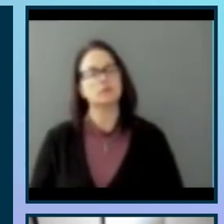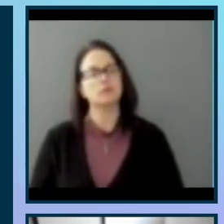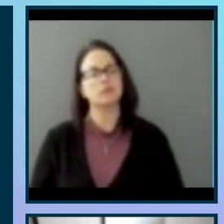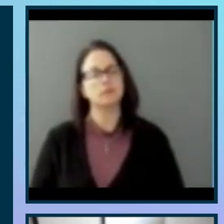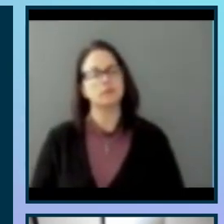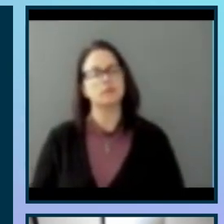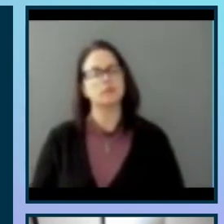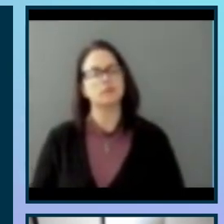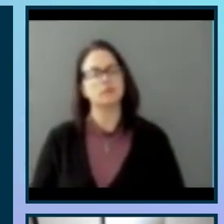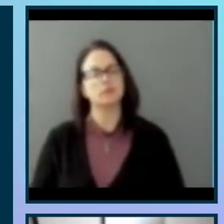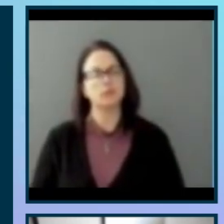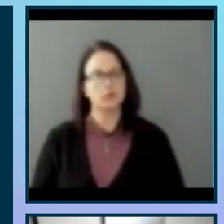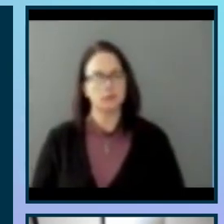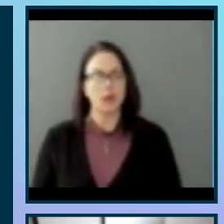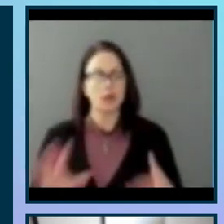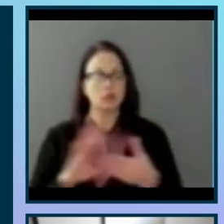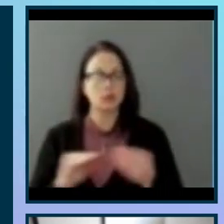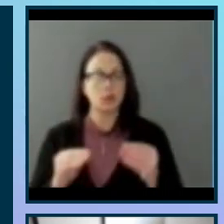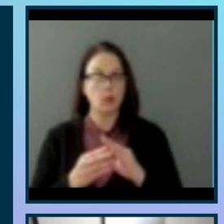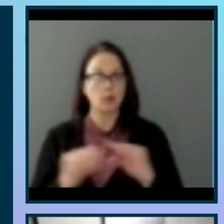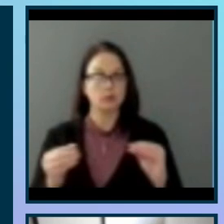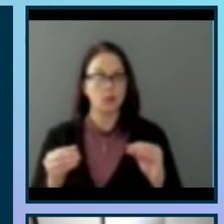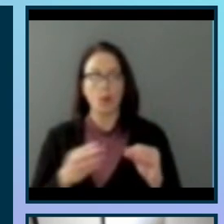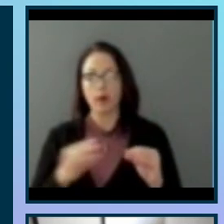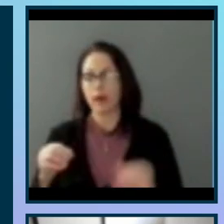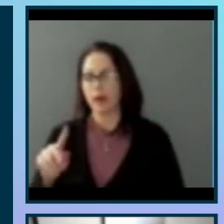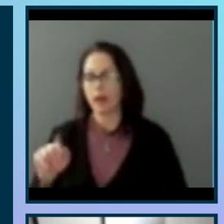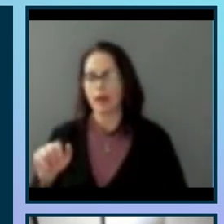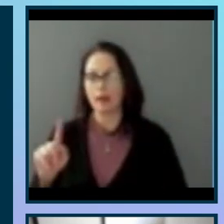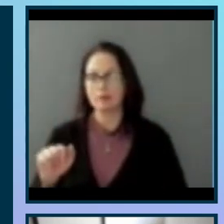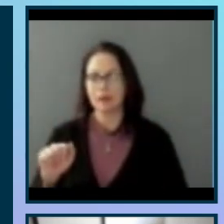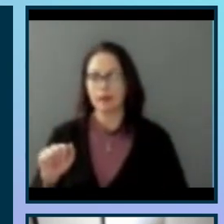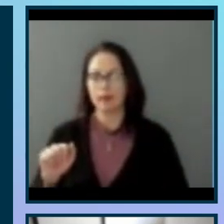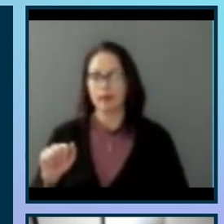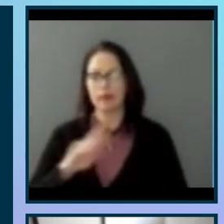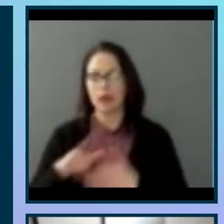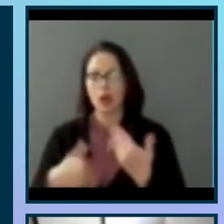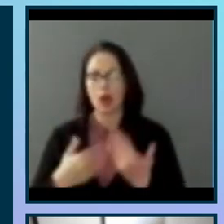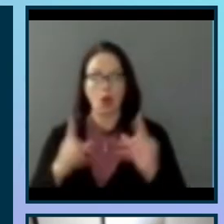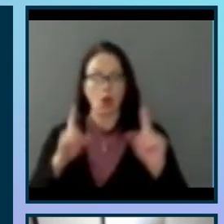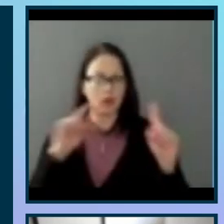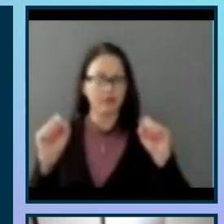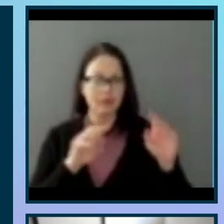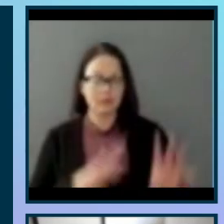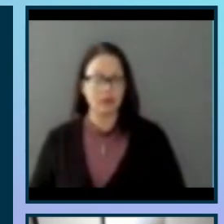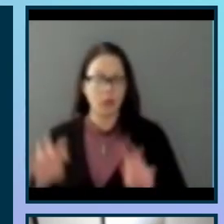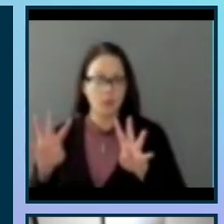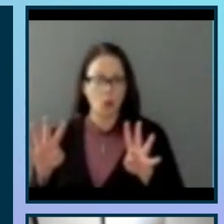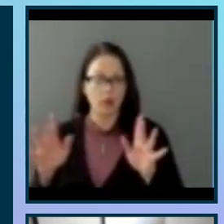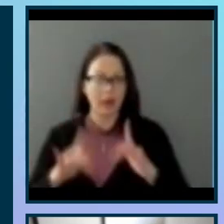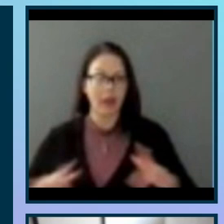So when it comes to storytelling and data, all of this, the sounds that are being uploaded and recorded